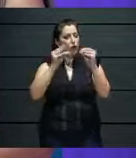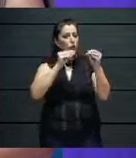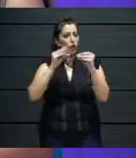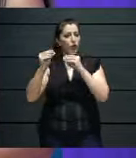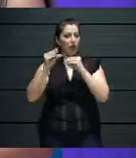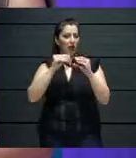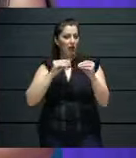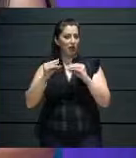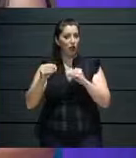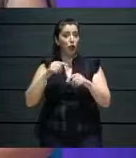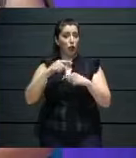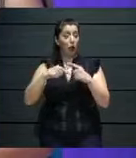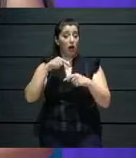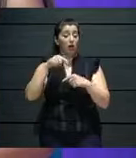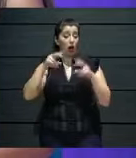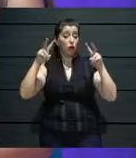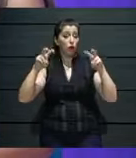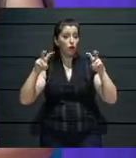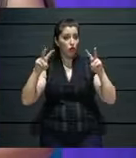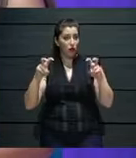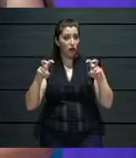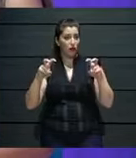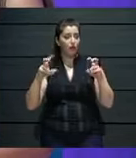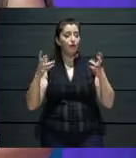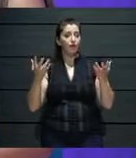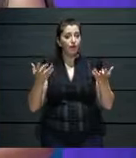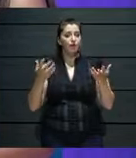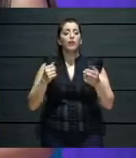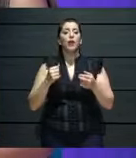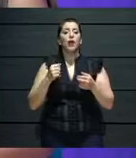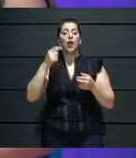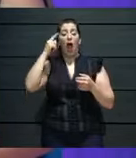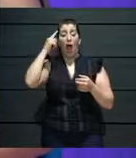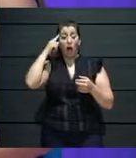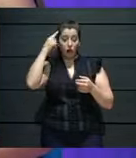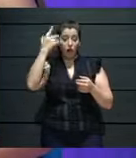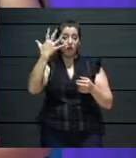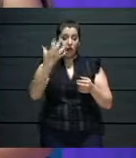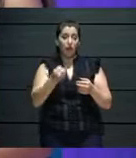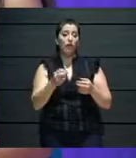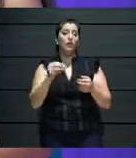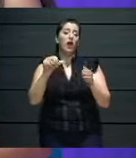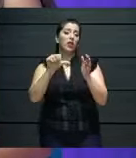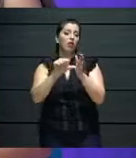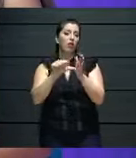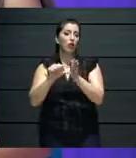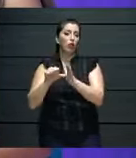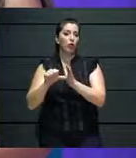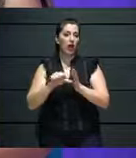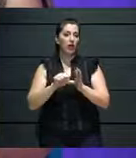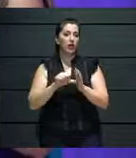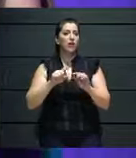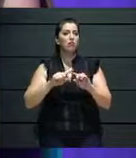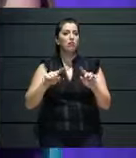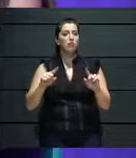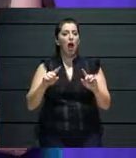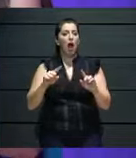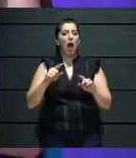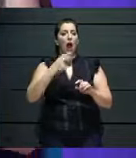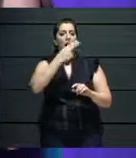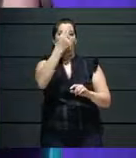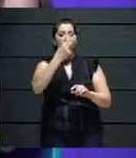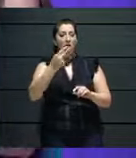So, in a way, even though obviously it presented a number of difficulties, Arts Council was there offering